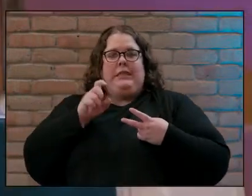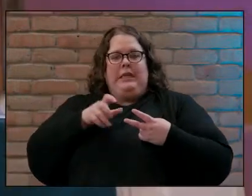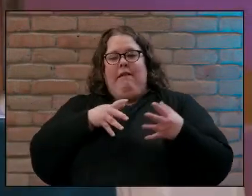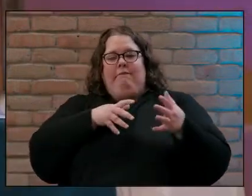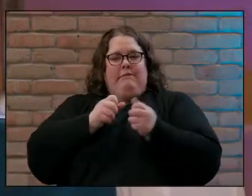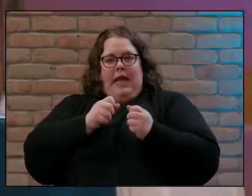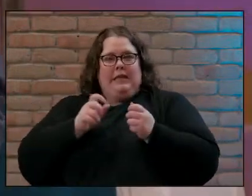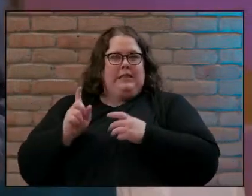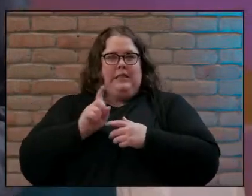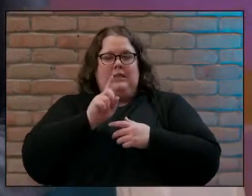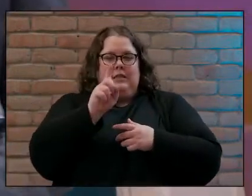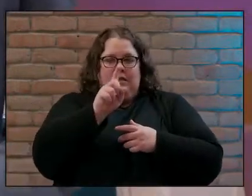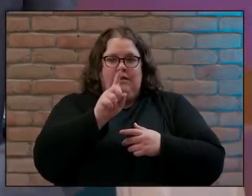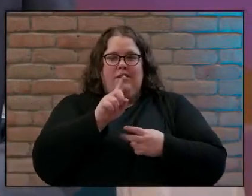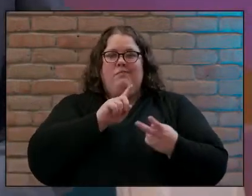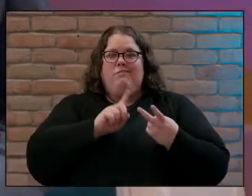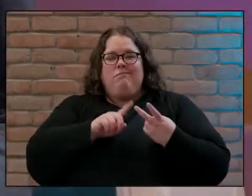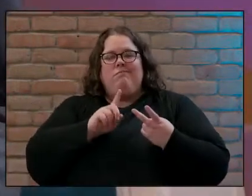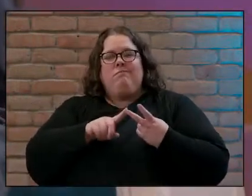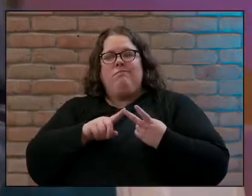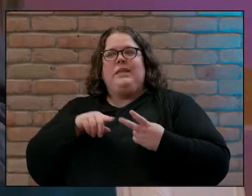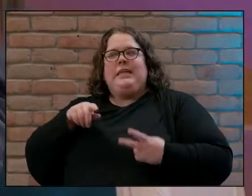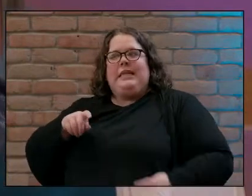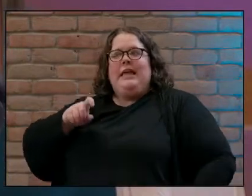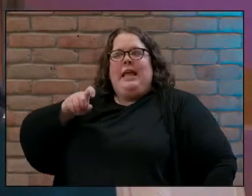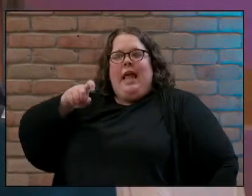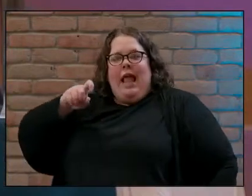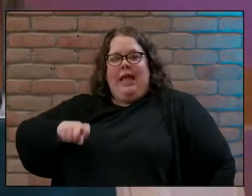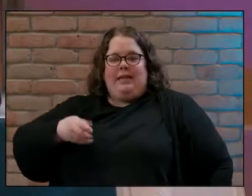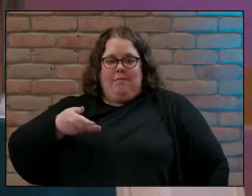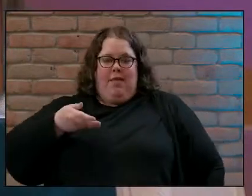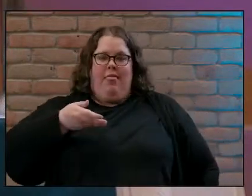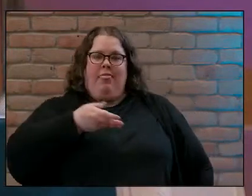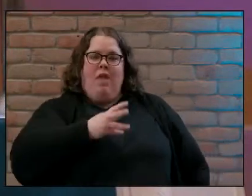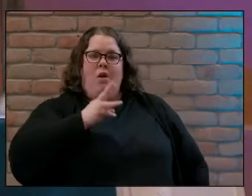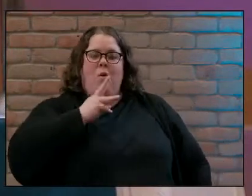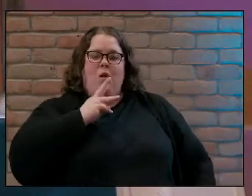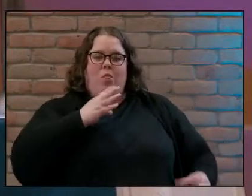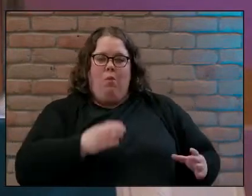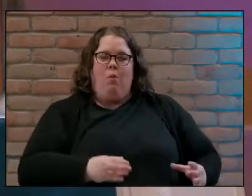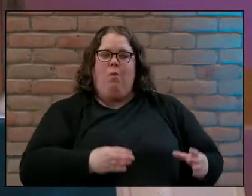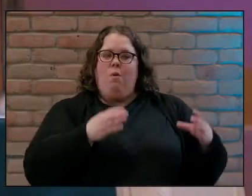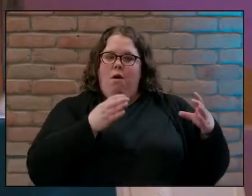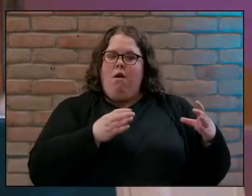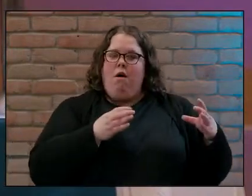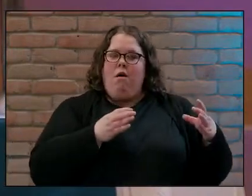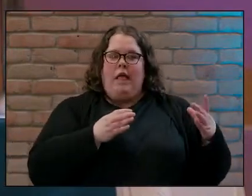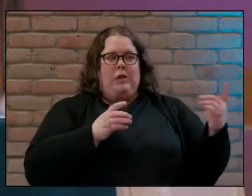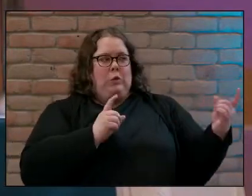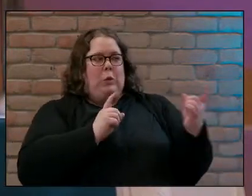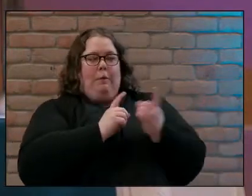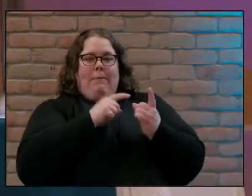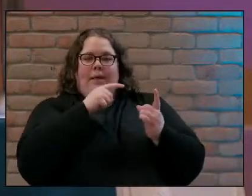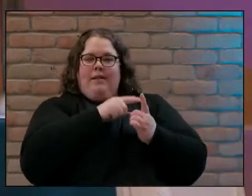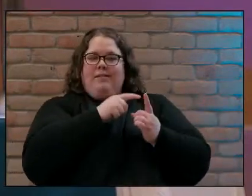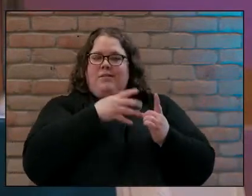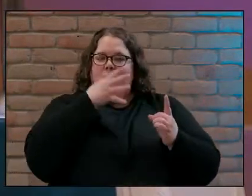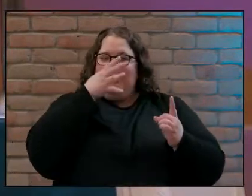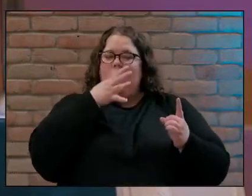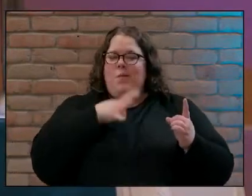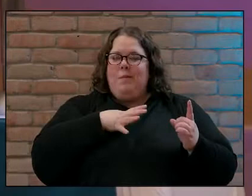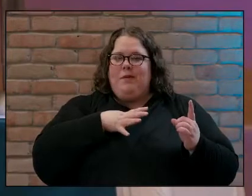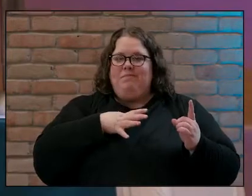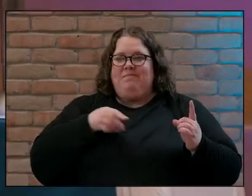Jesus had to go through Samaria because he had to be at that well at that moment to meet the Samaritan